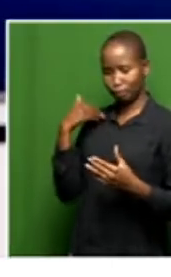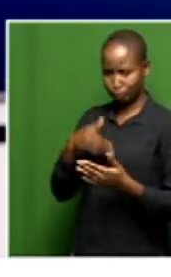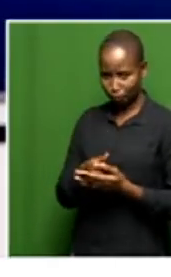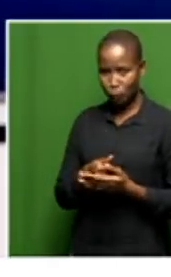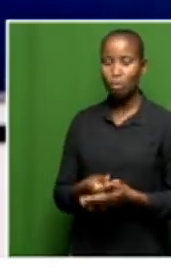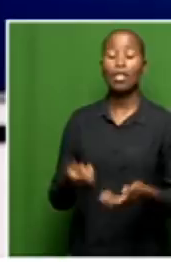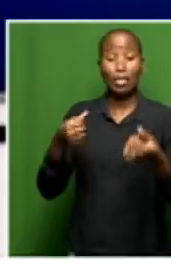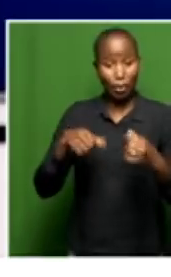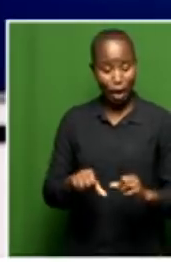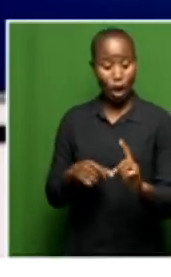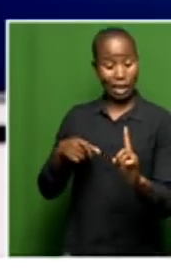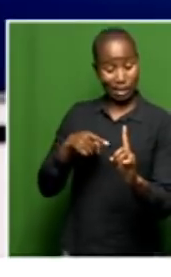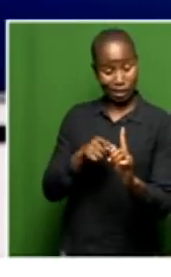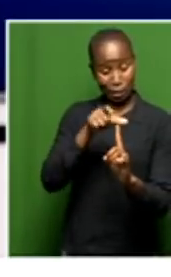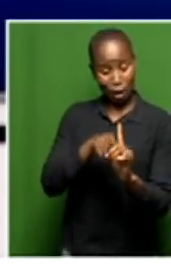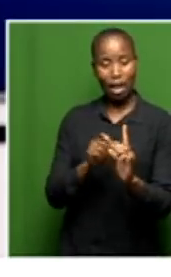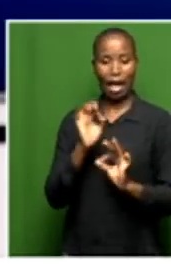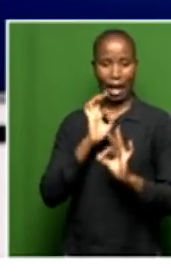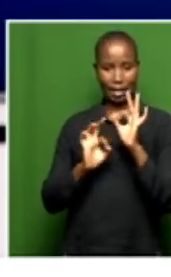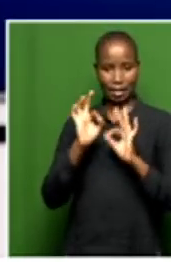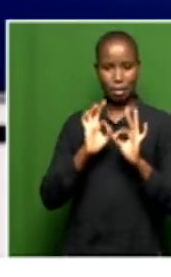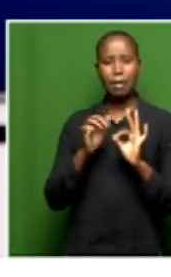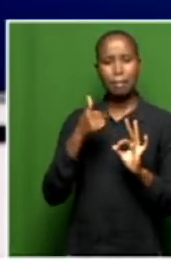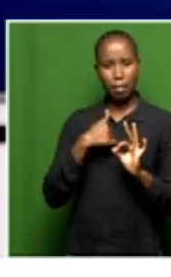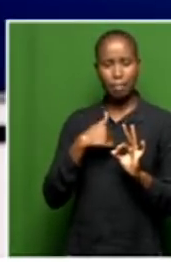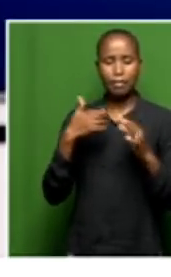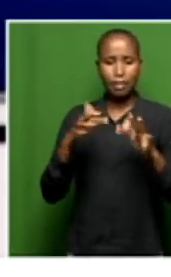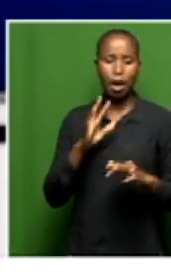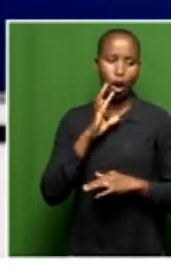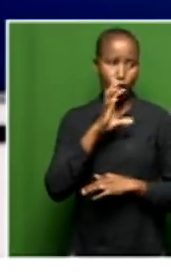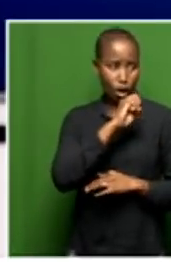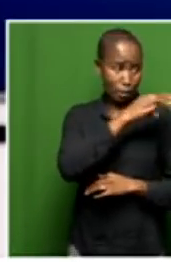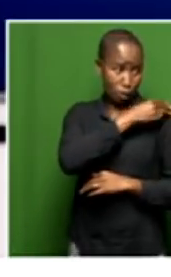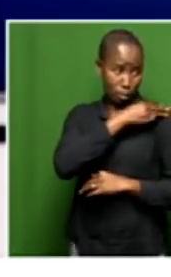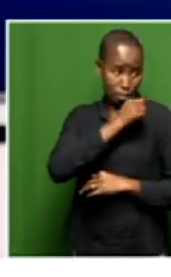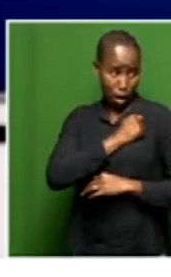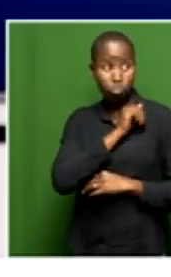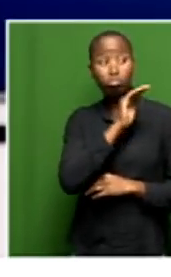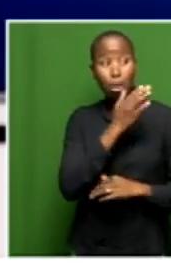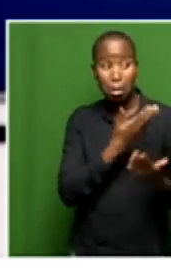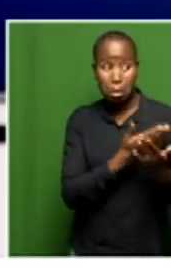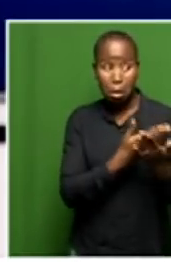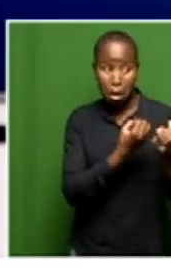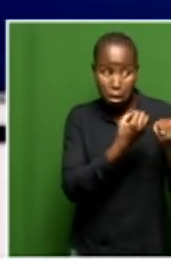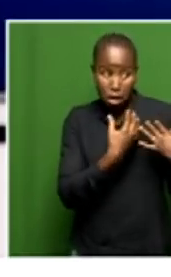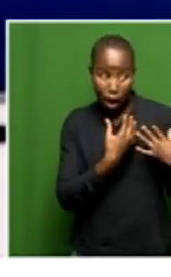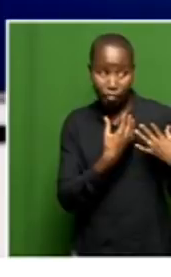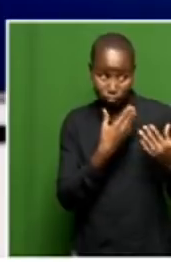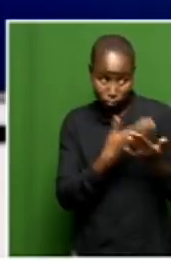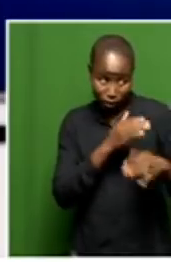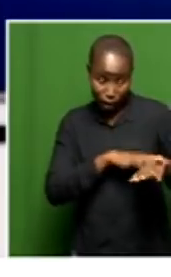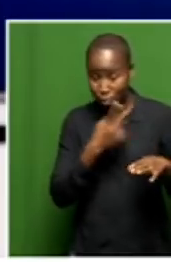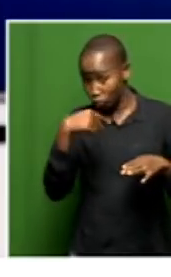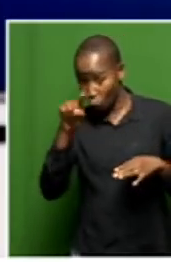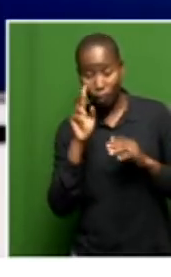And then, his explanations, we asked our management if they can give us a chance to go and